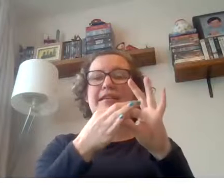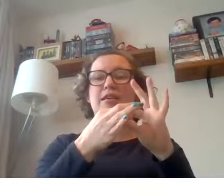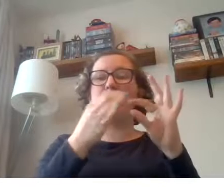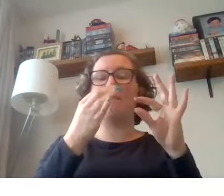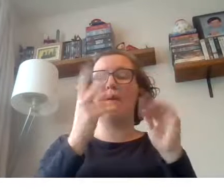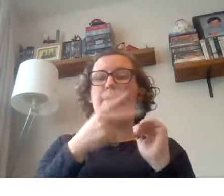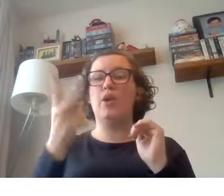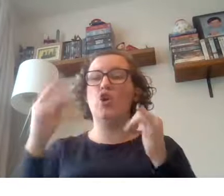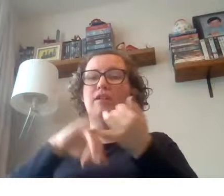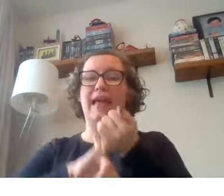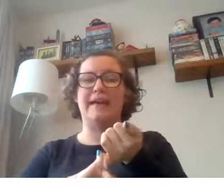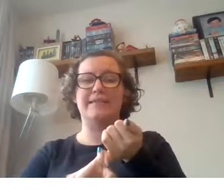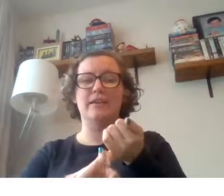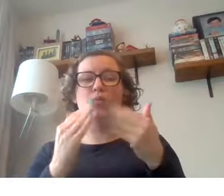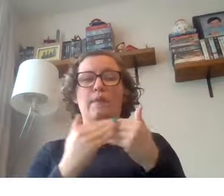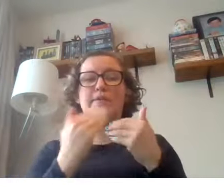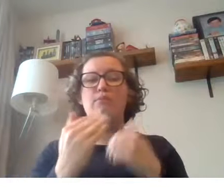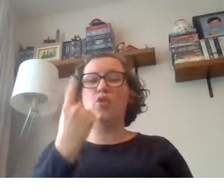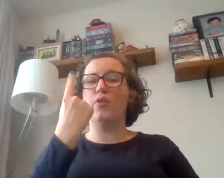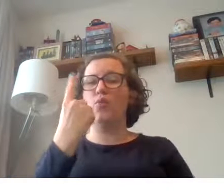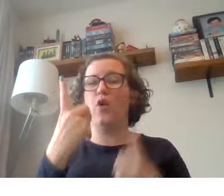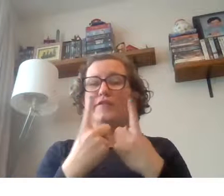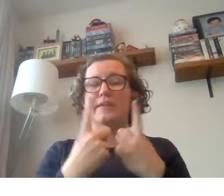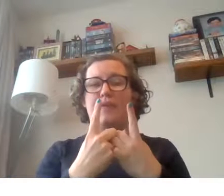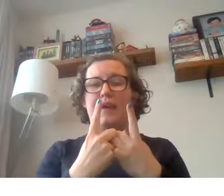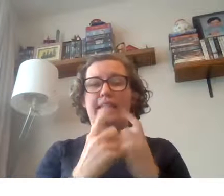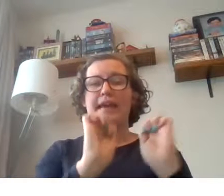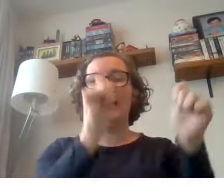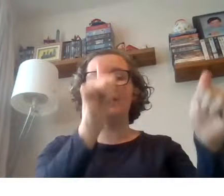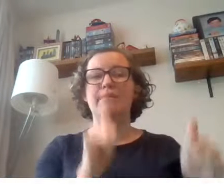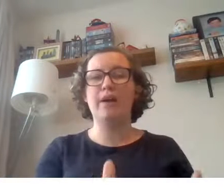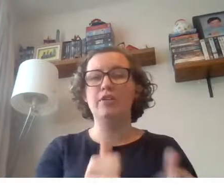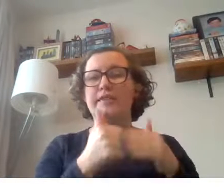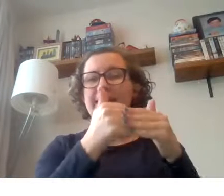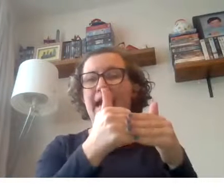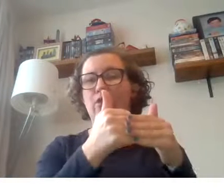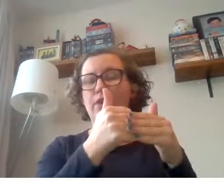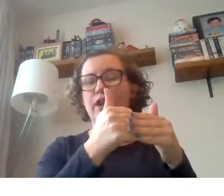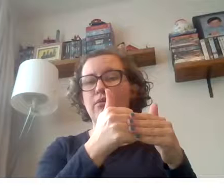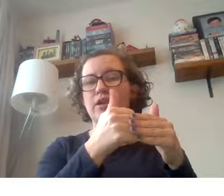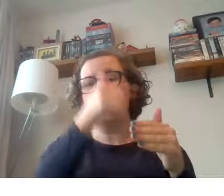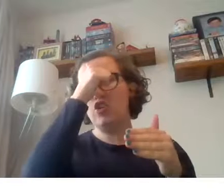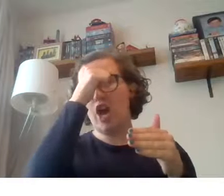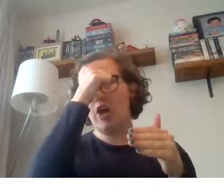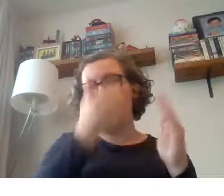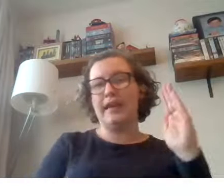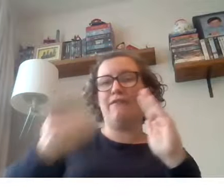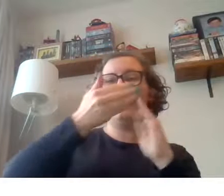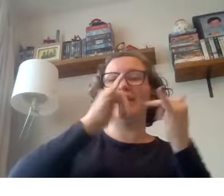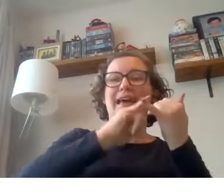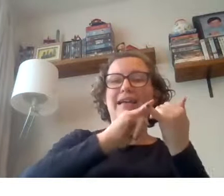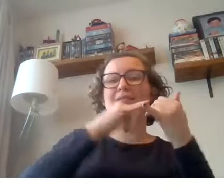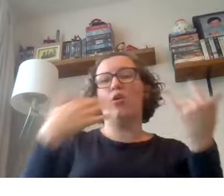linked to plural s when there's more than one of something here are some posters to help you know